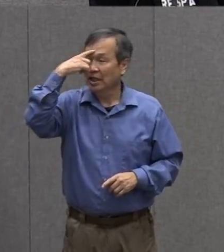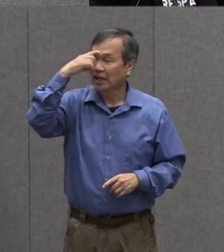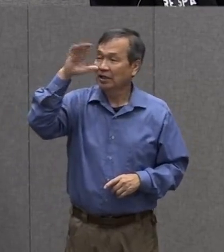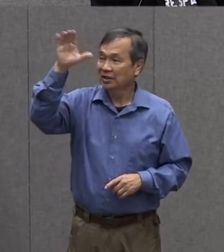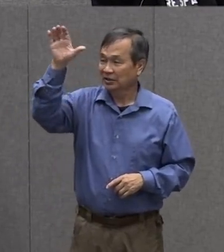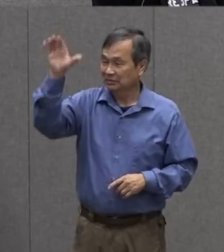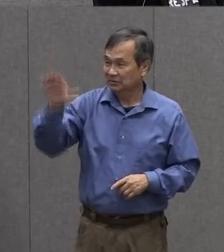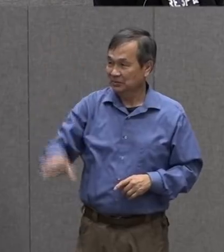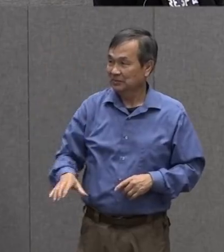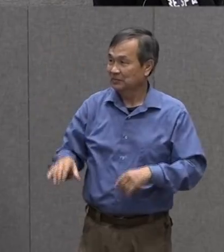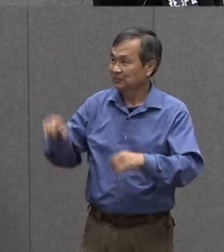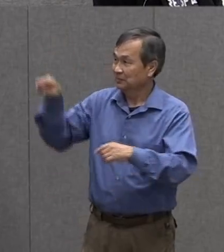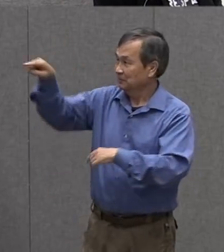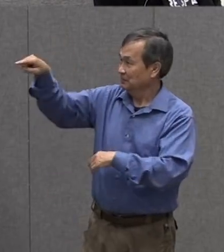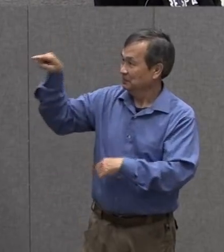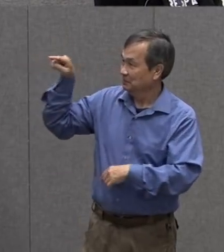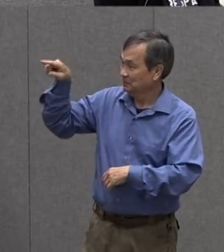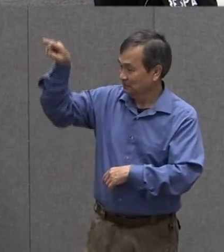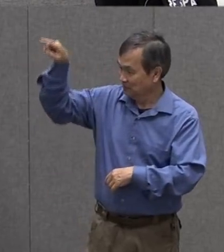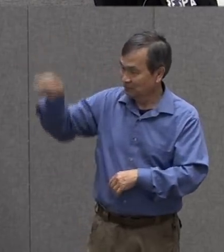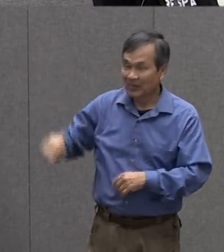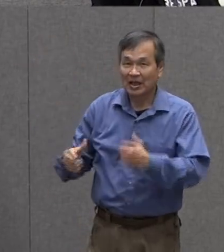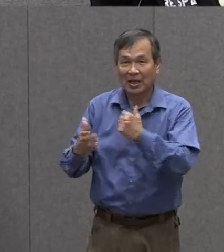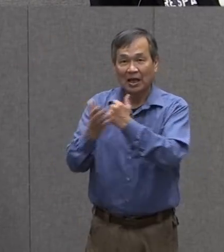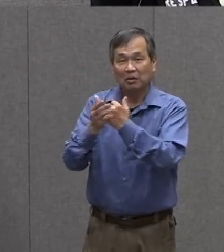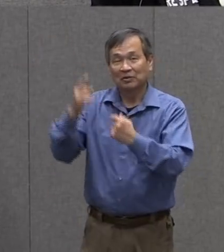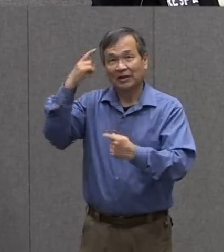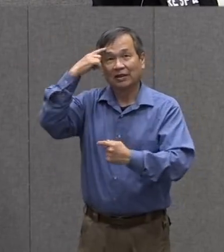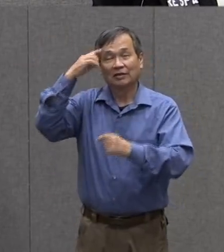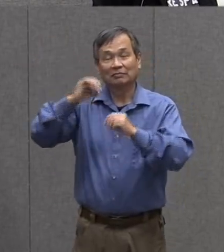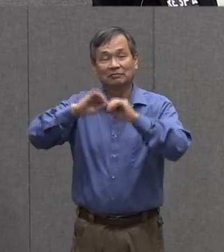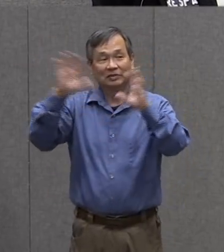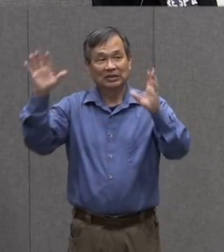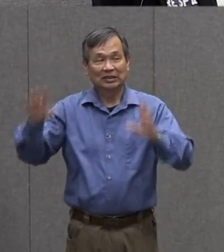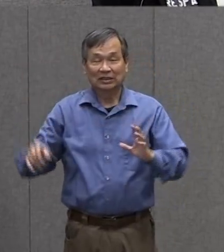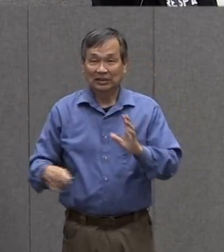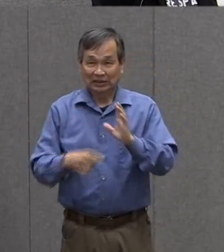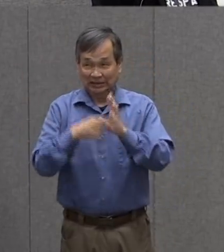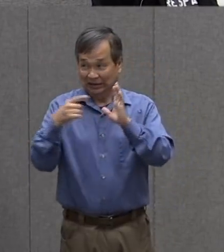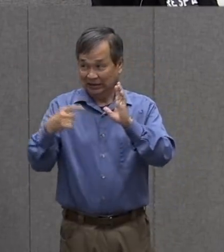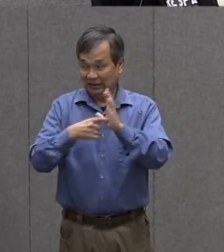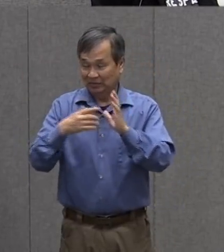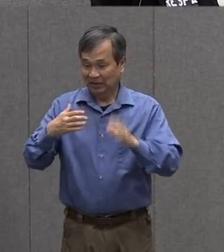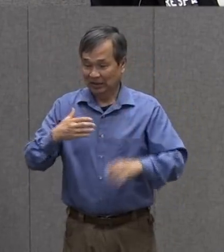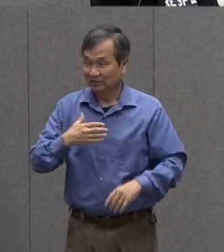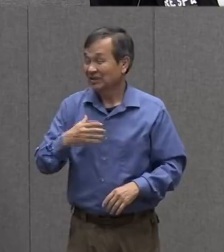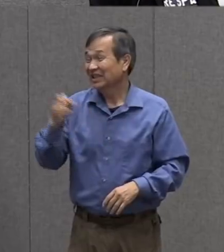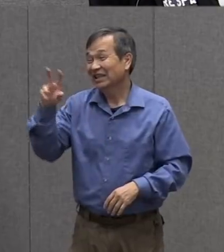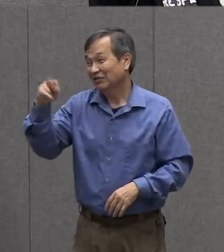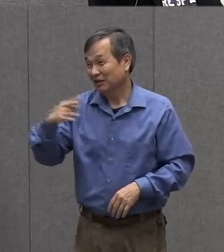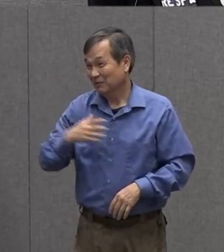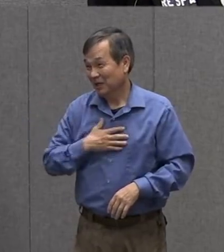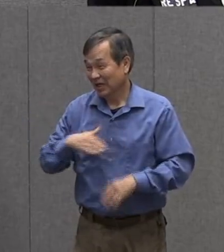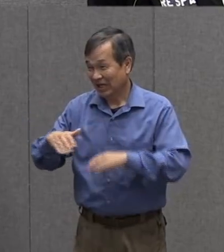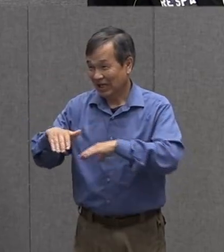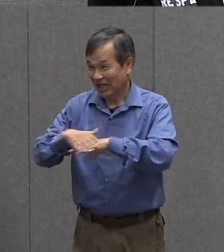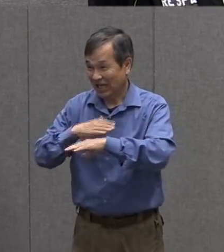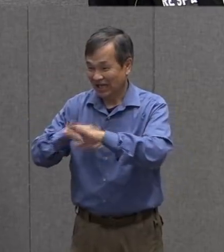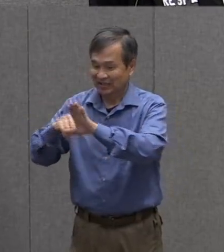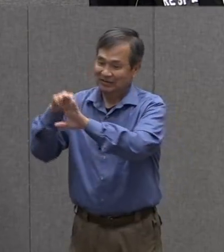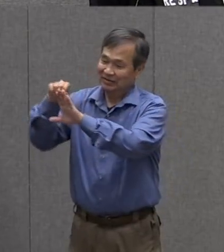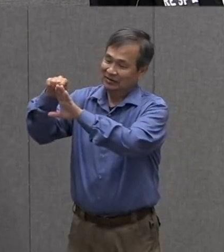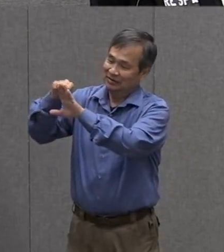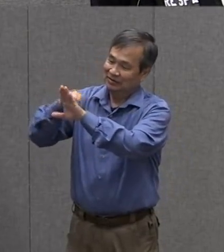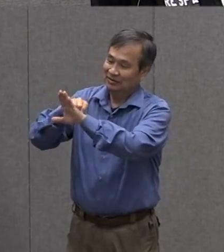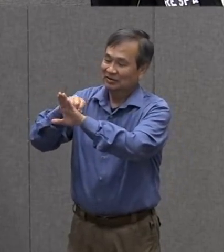to kind of organize it in our heads sometimes i make a list on the back of my hand and i head to the